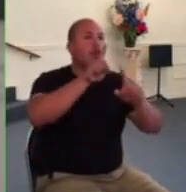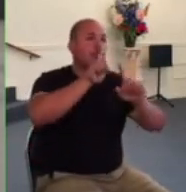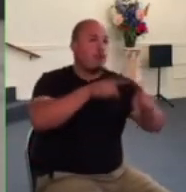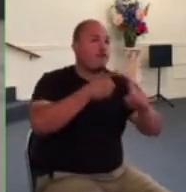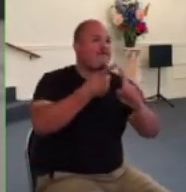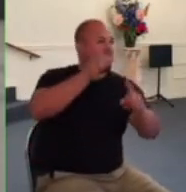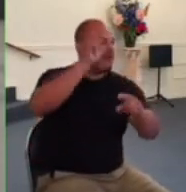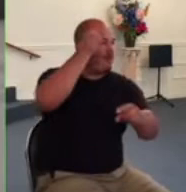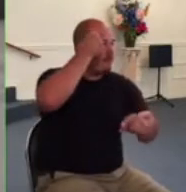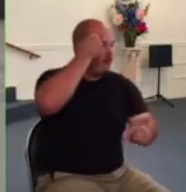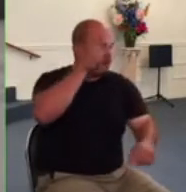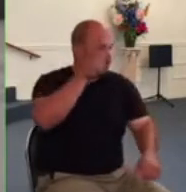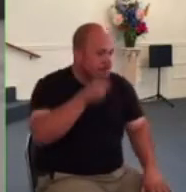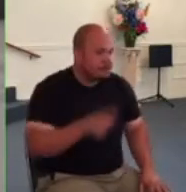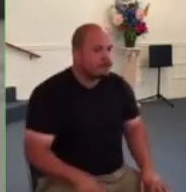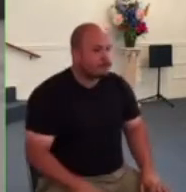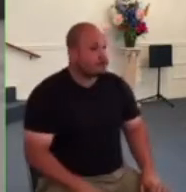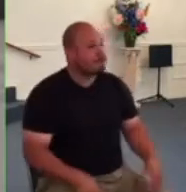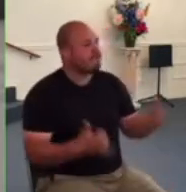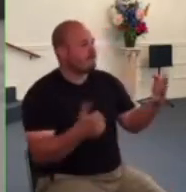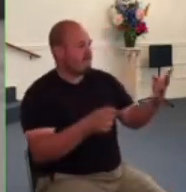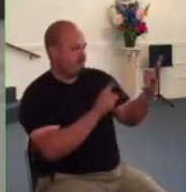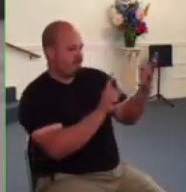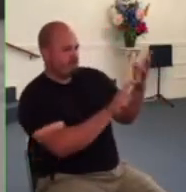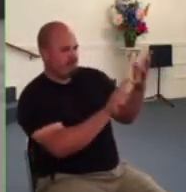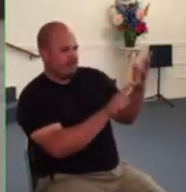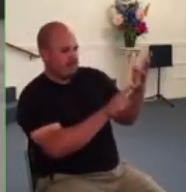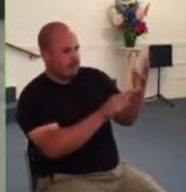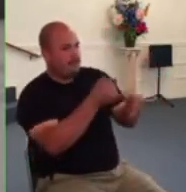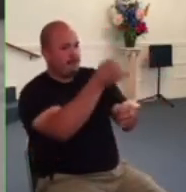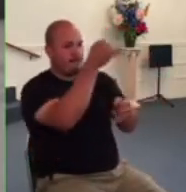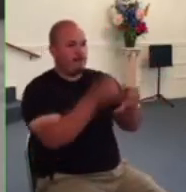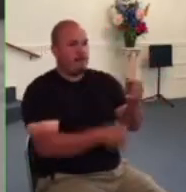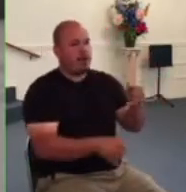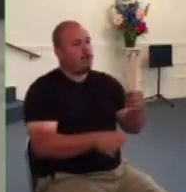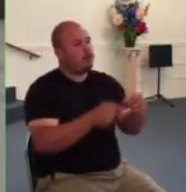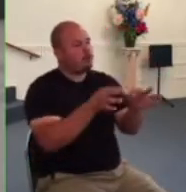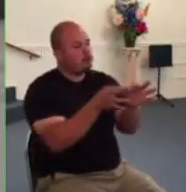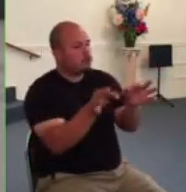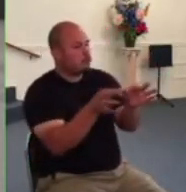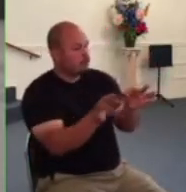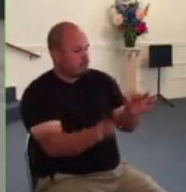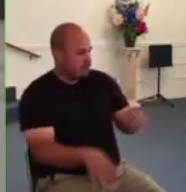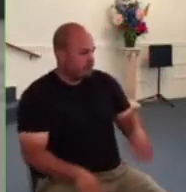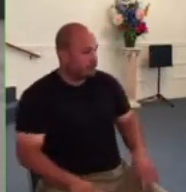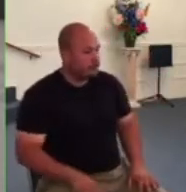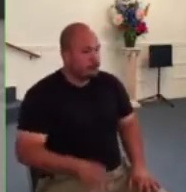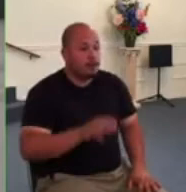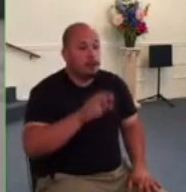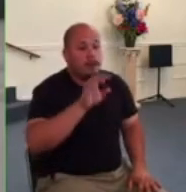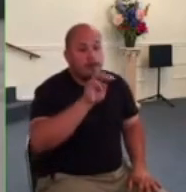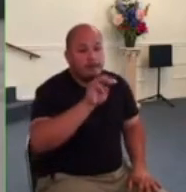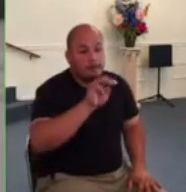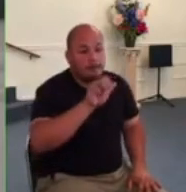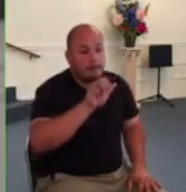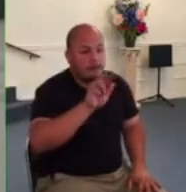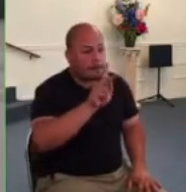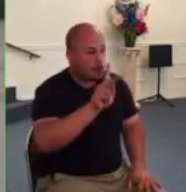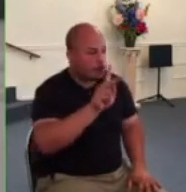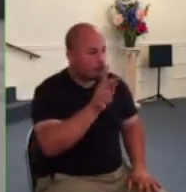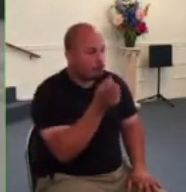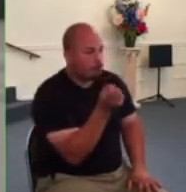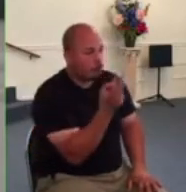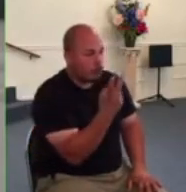our final text this morning and it's our shortest it's something that jesus taught us in the book of mark chapter 12 beginning in verse